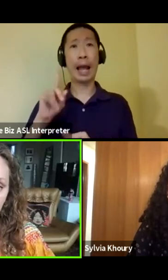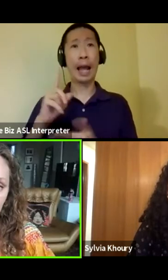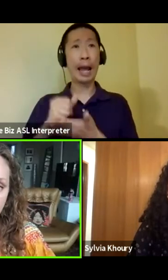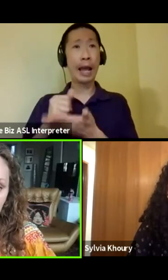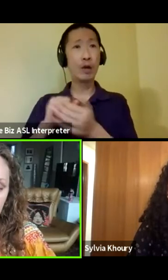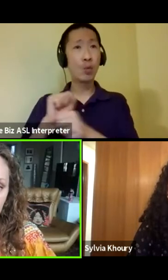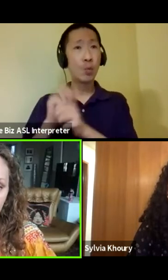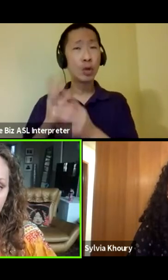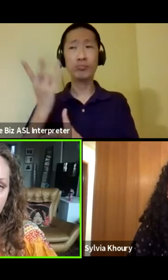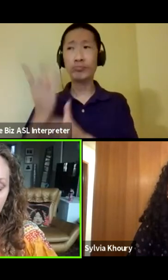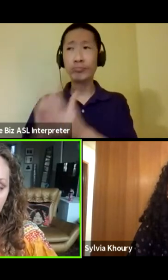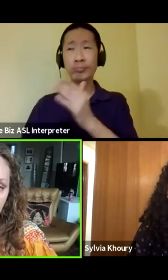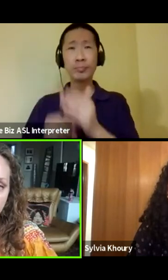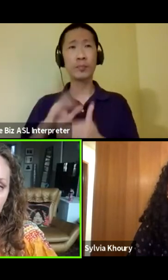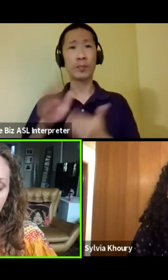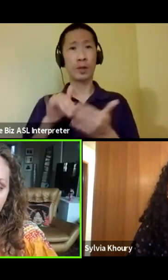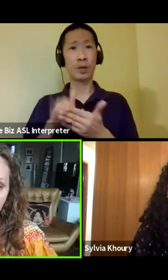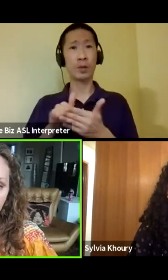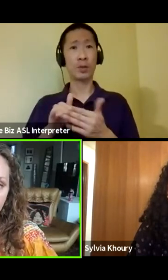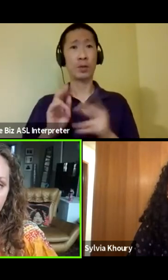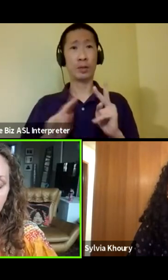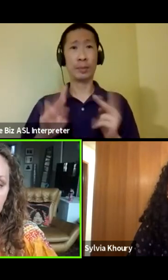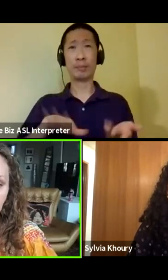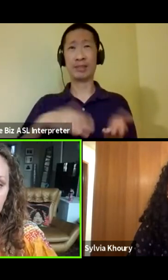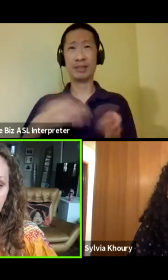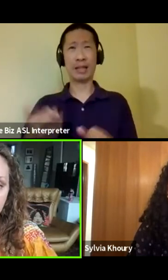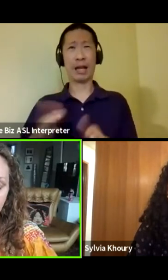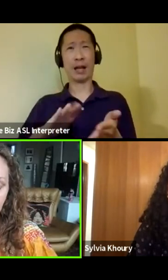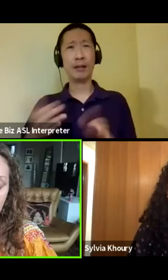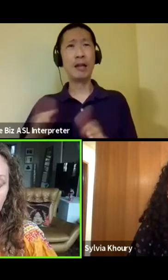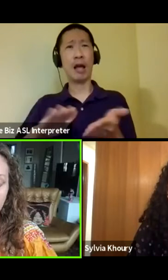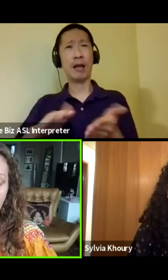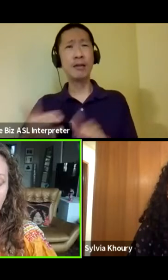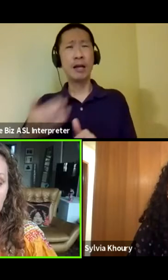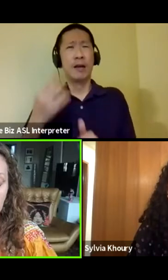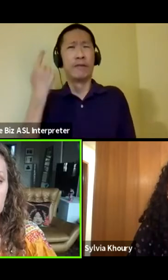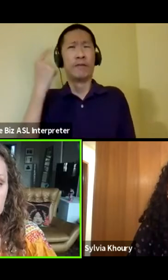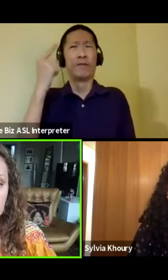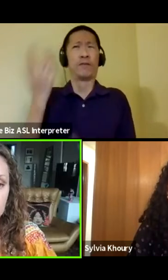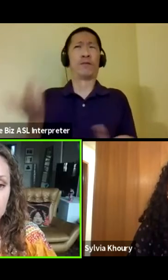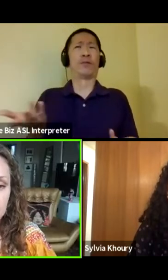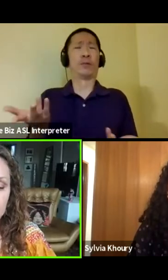All of those lives were lost for what? We don't know.